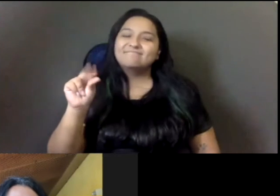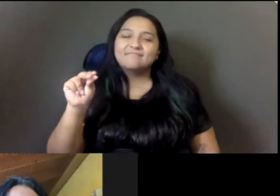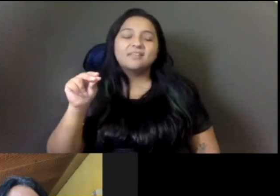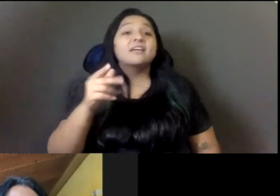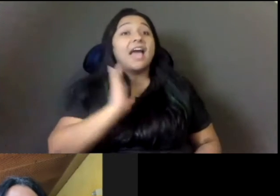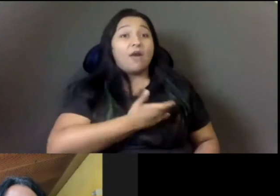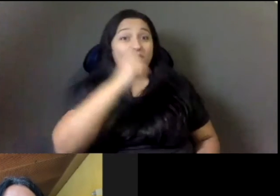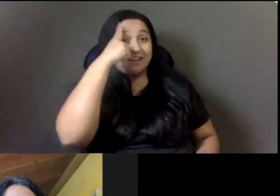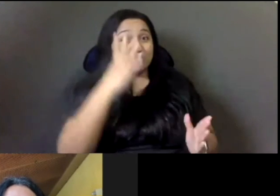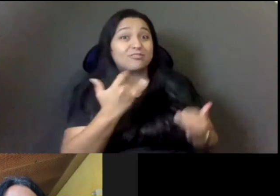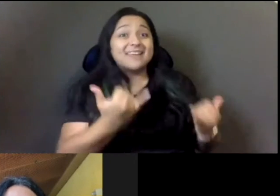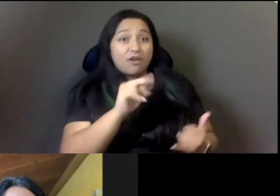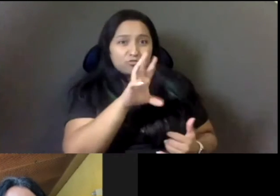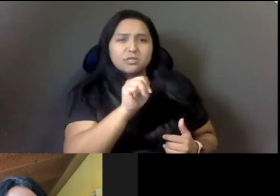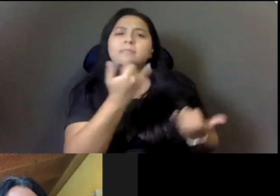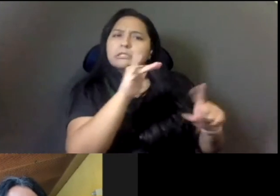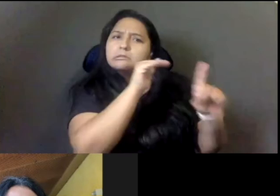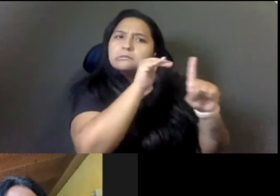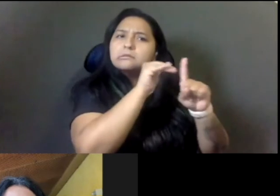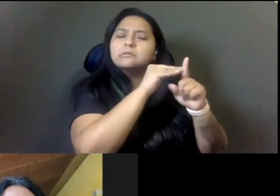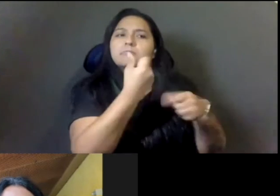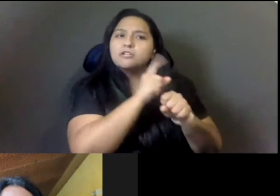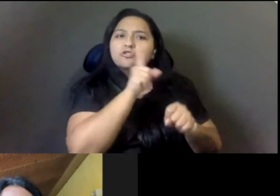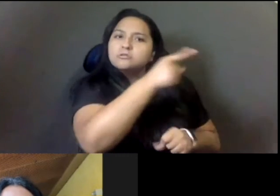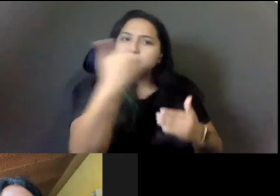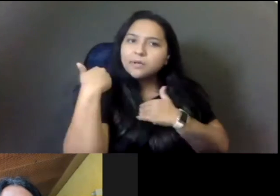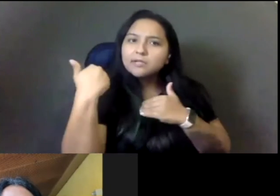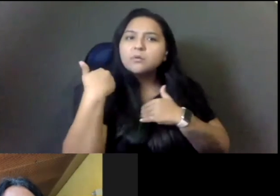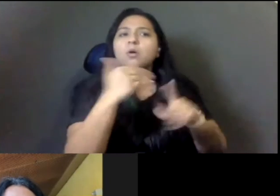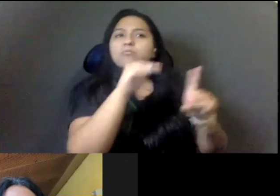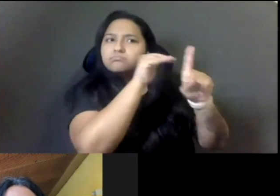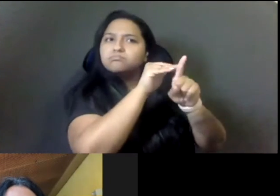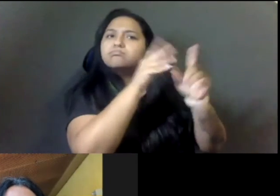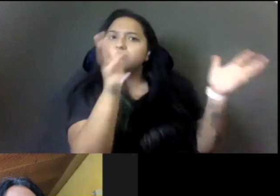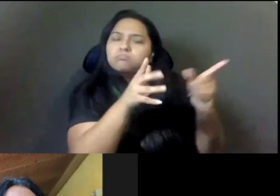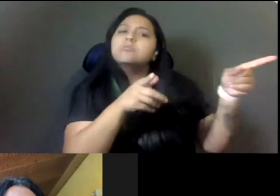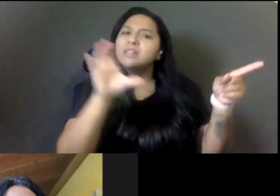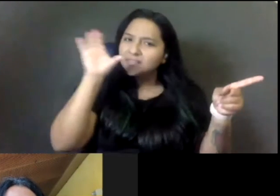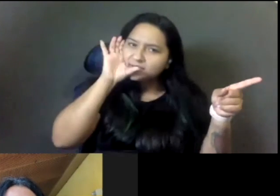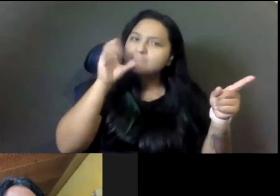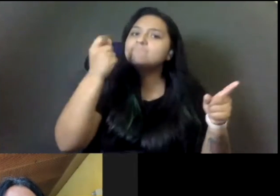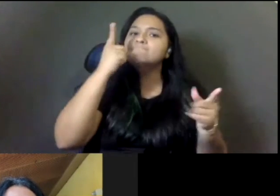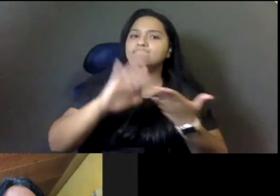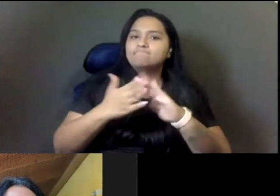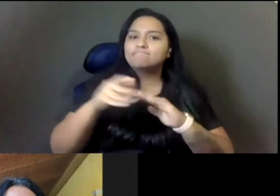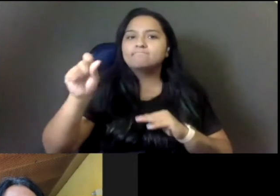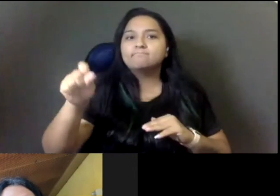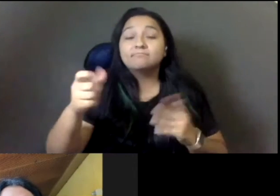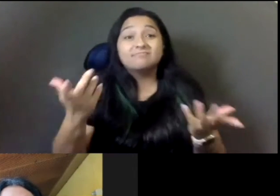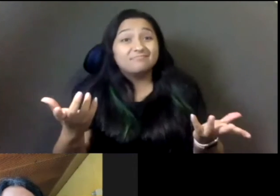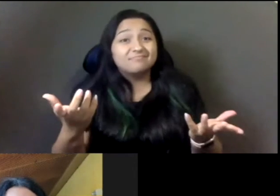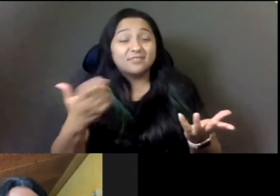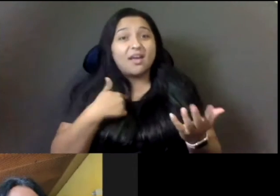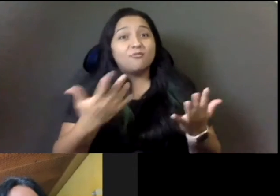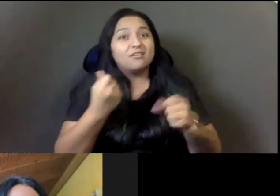him. He listens and he understands the power of our communities. And so I want to make sure that, that, um, we